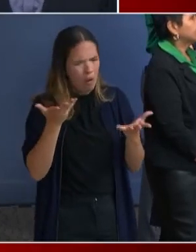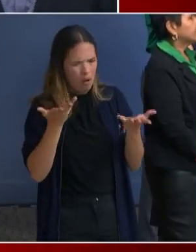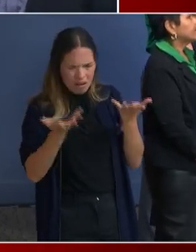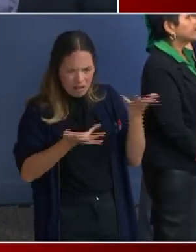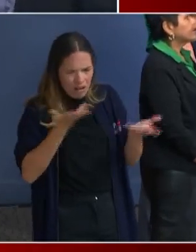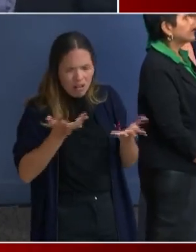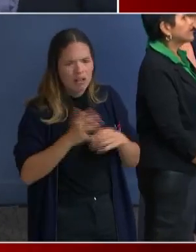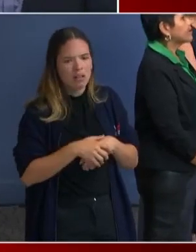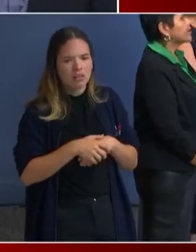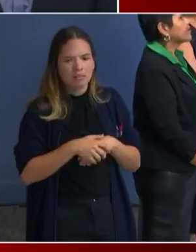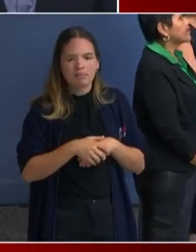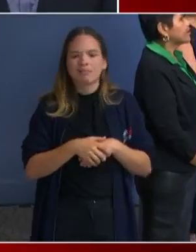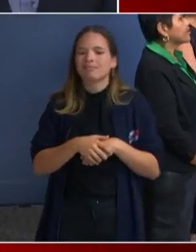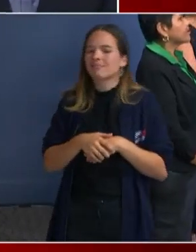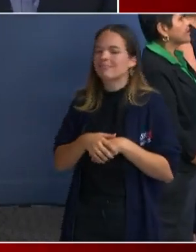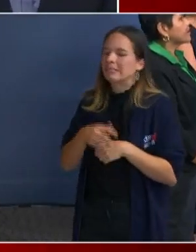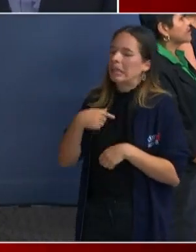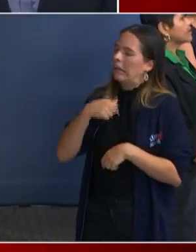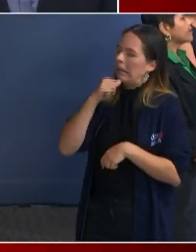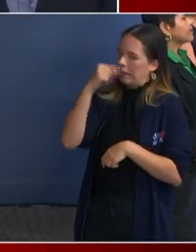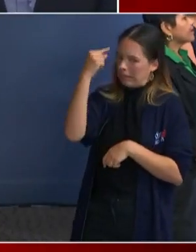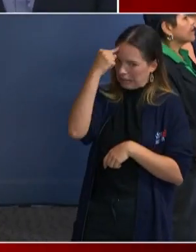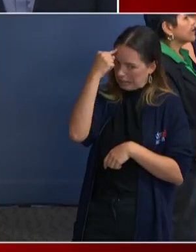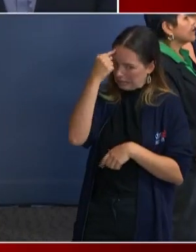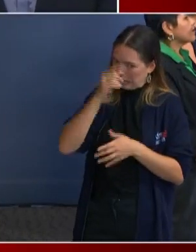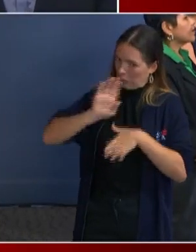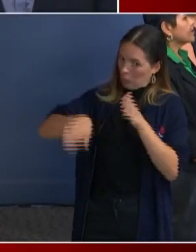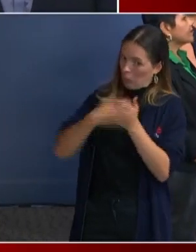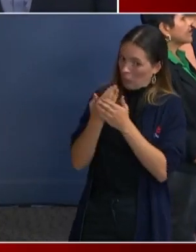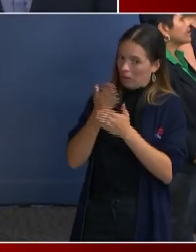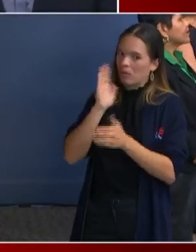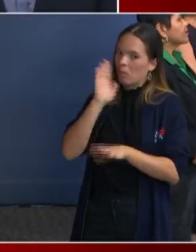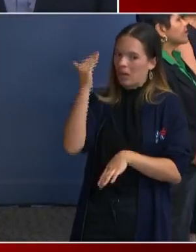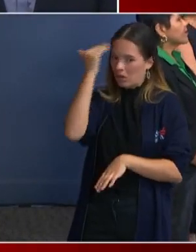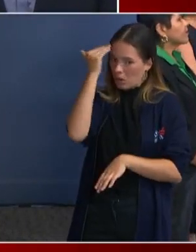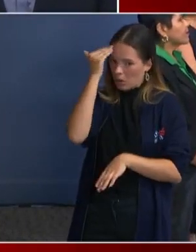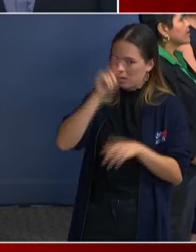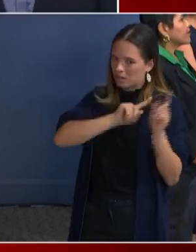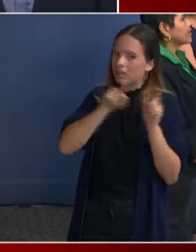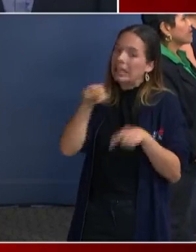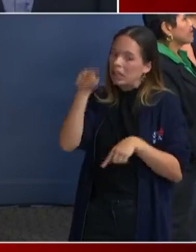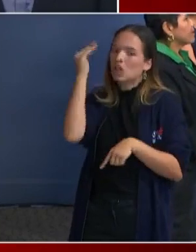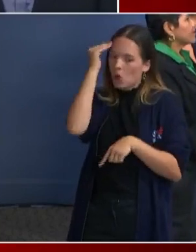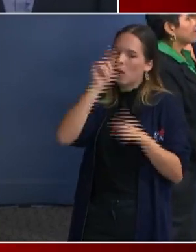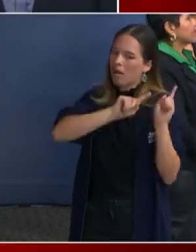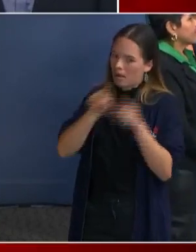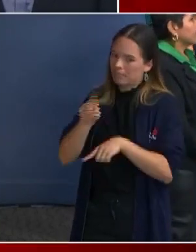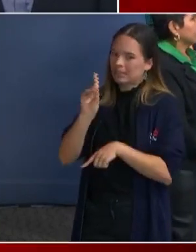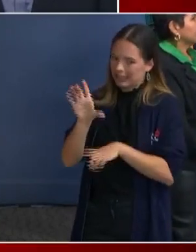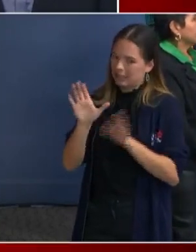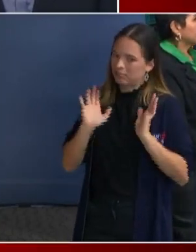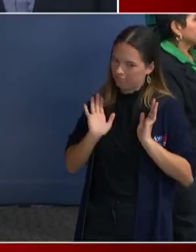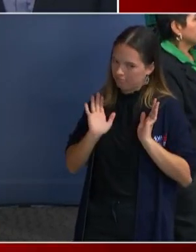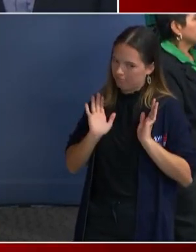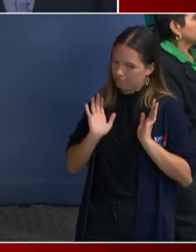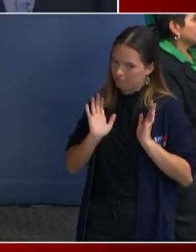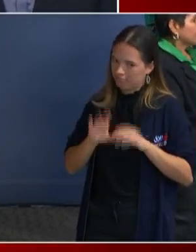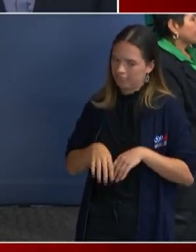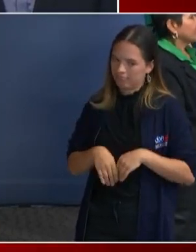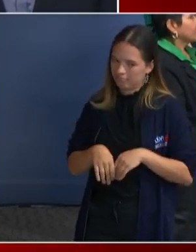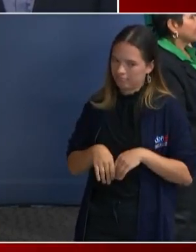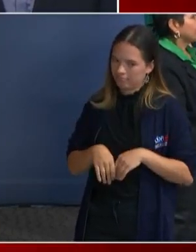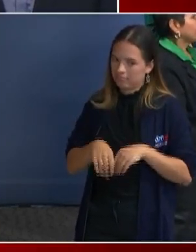know that they're coming to DC. Uh, we also got reports and we get reports that people are getting off at various